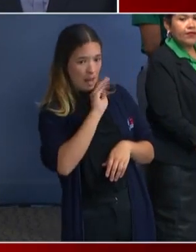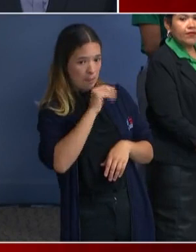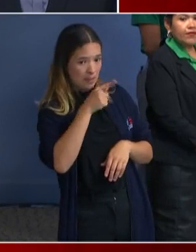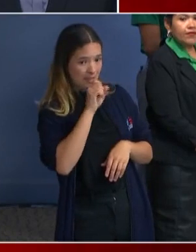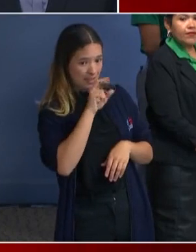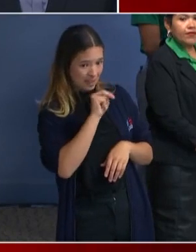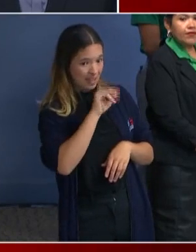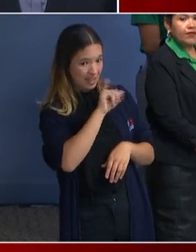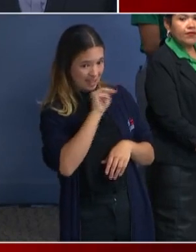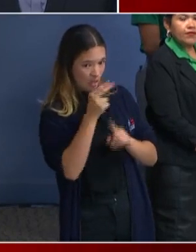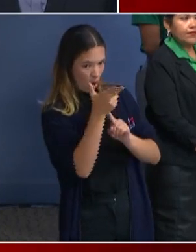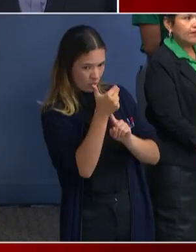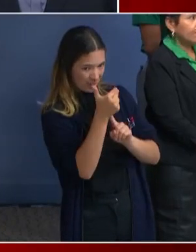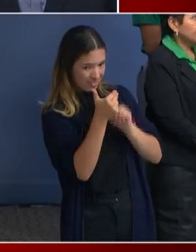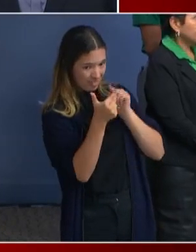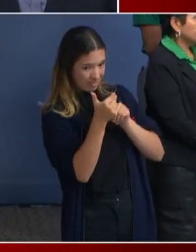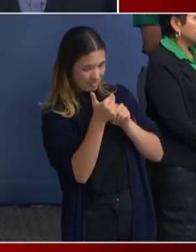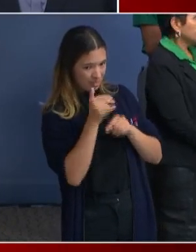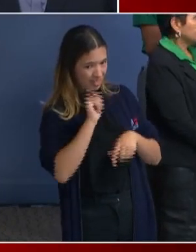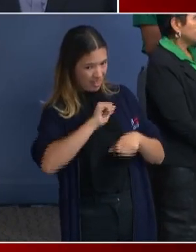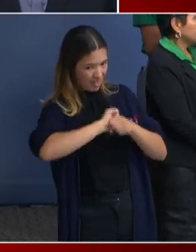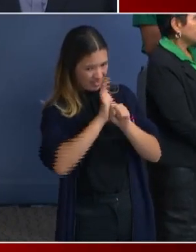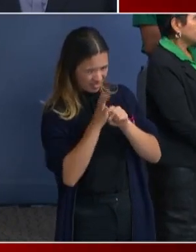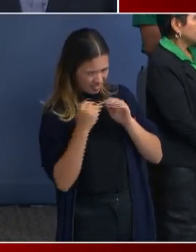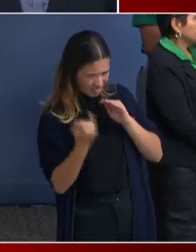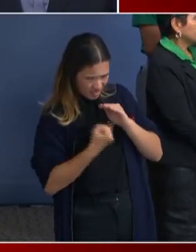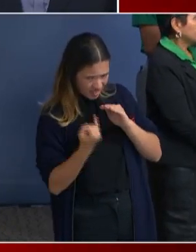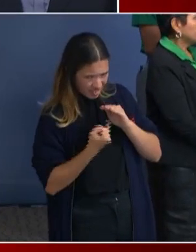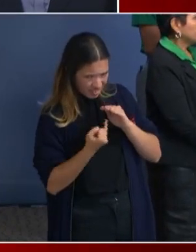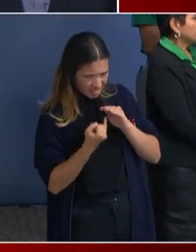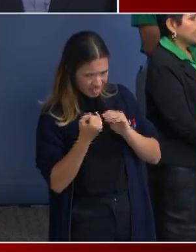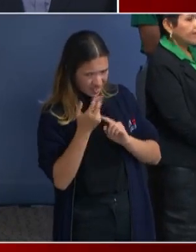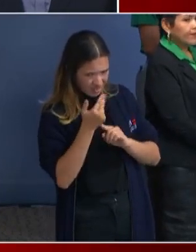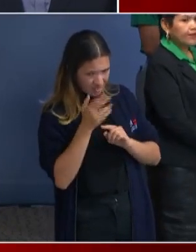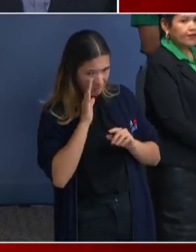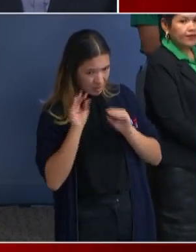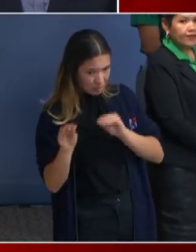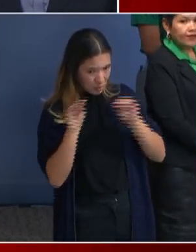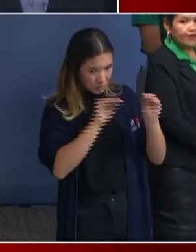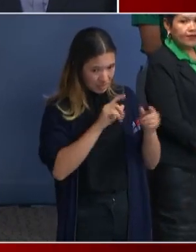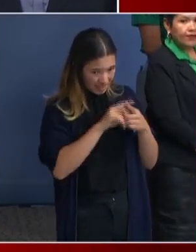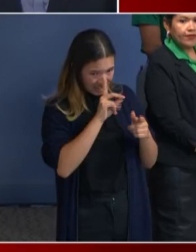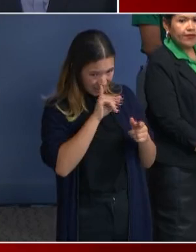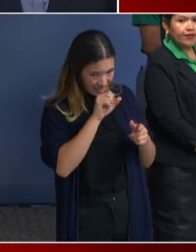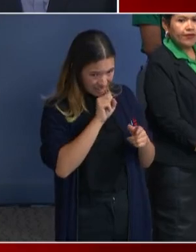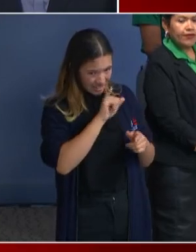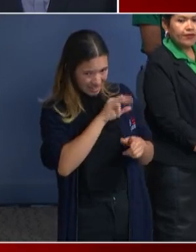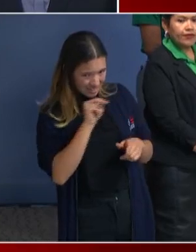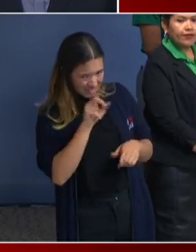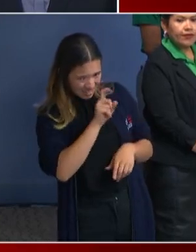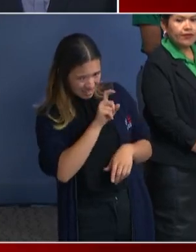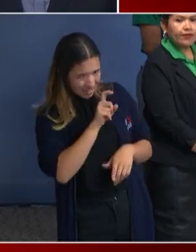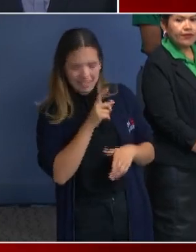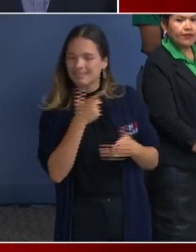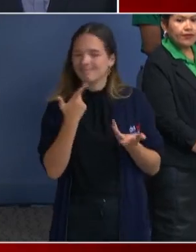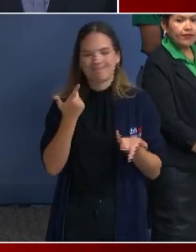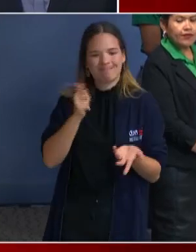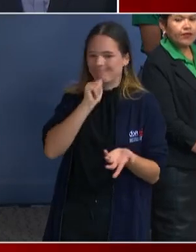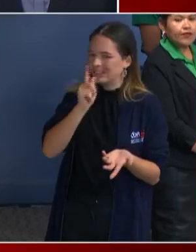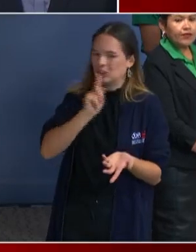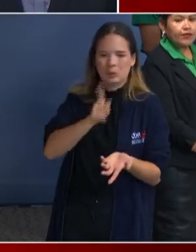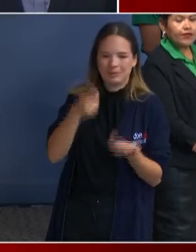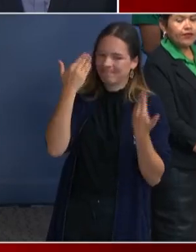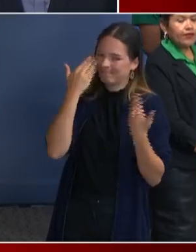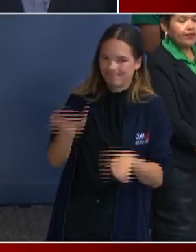Inn soon? I don't know that that's our plan. Okay. And then a second question. Students are being enrolled, regular